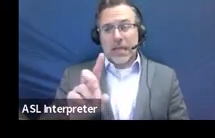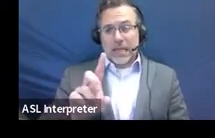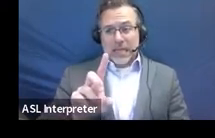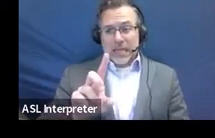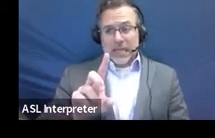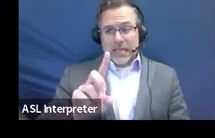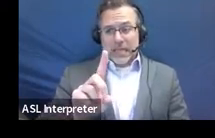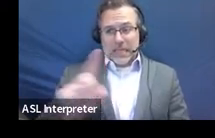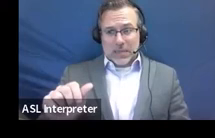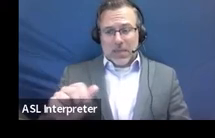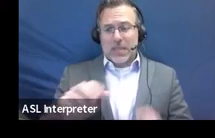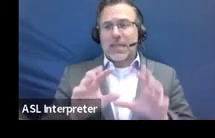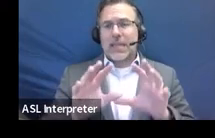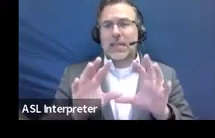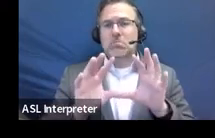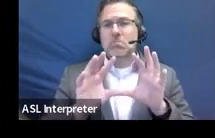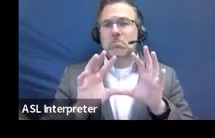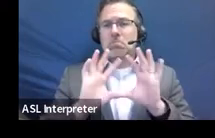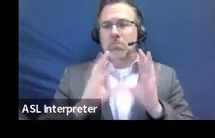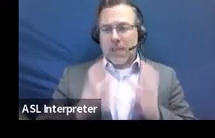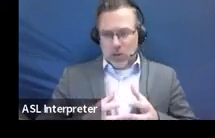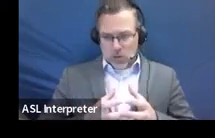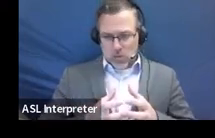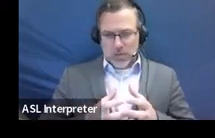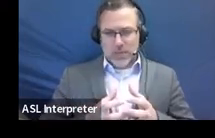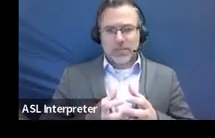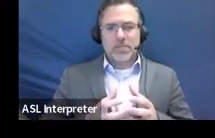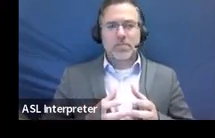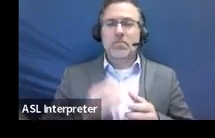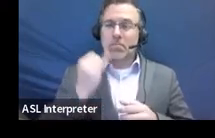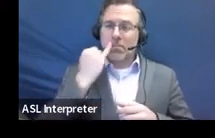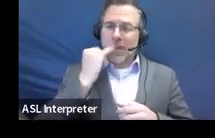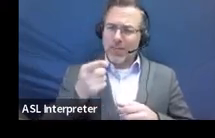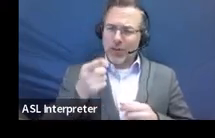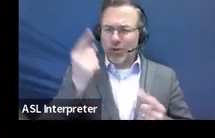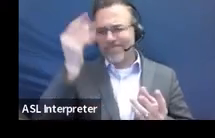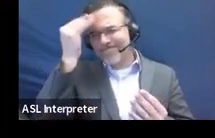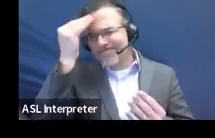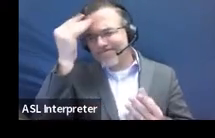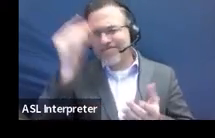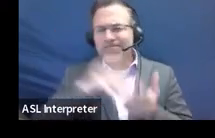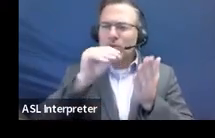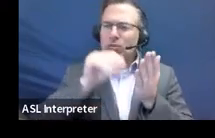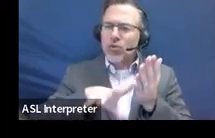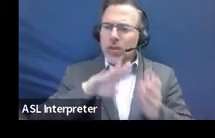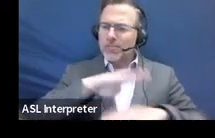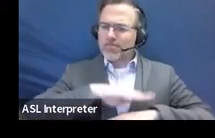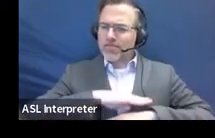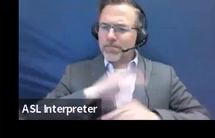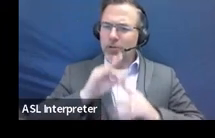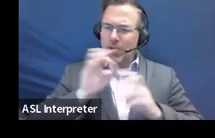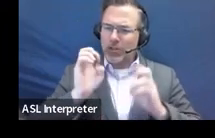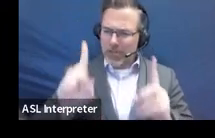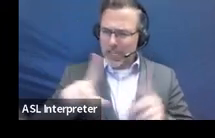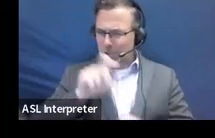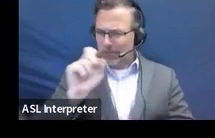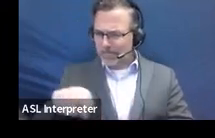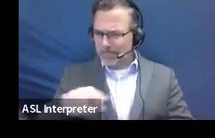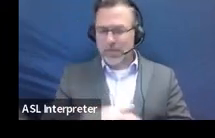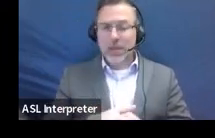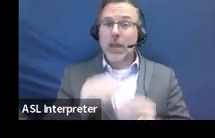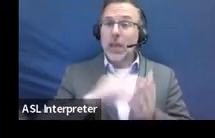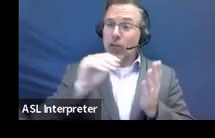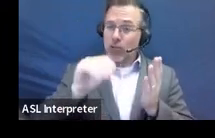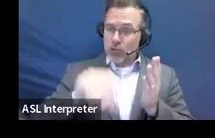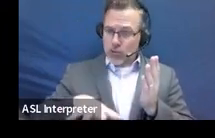about a student and whether or not they qualify for special education, um, they, the student needs to be eligible